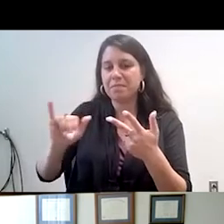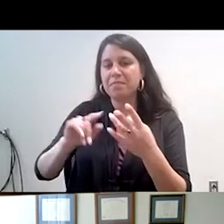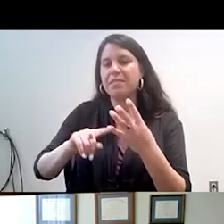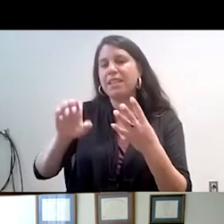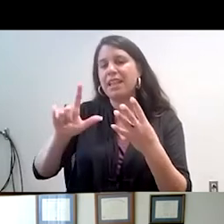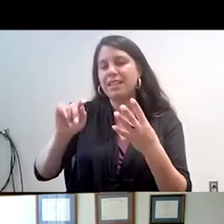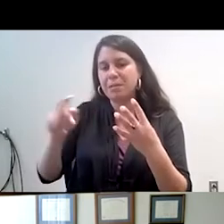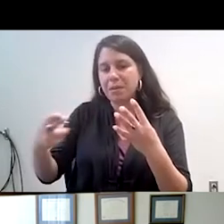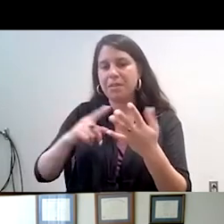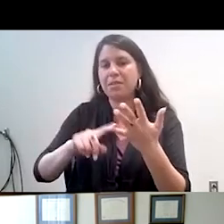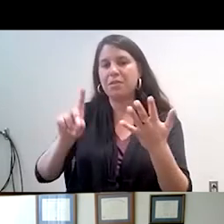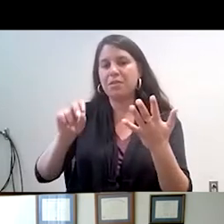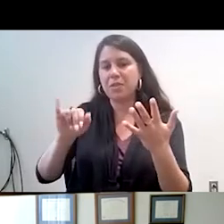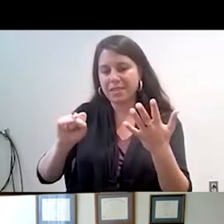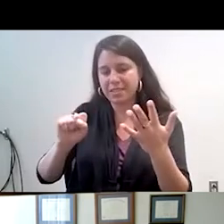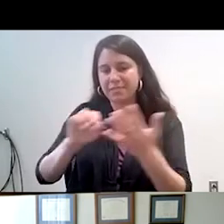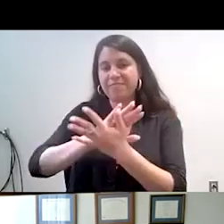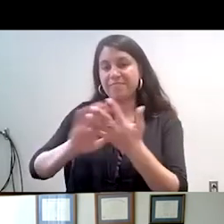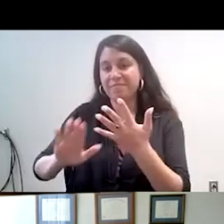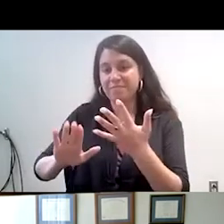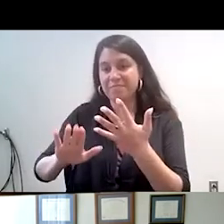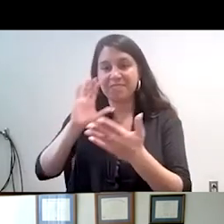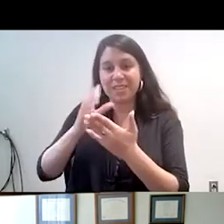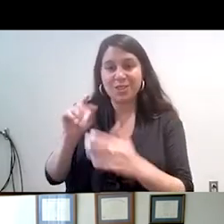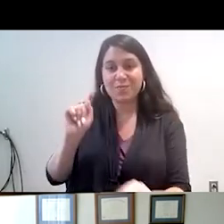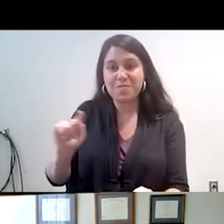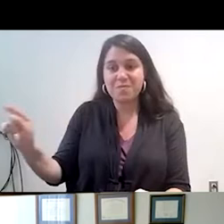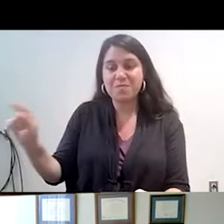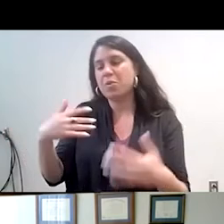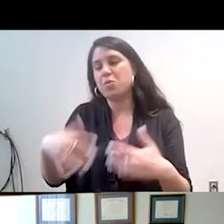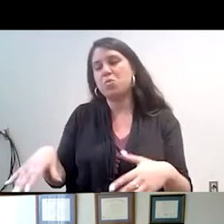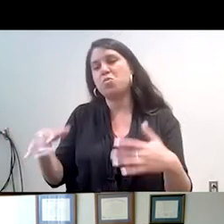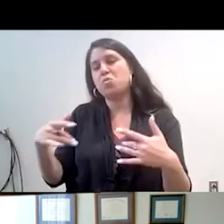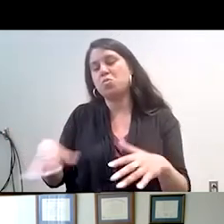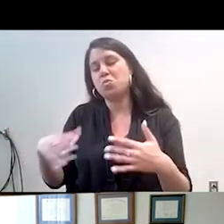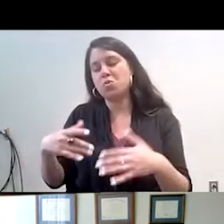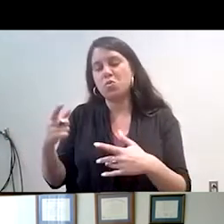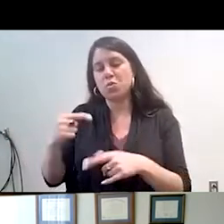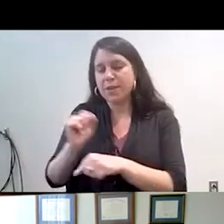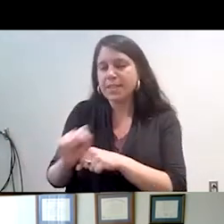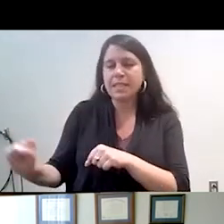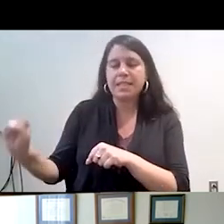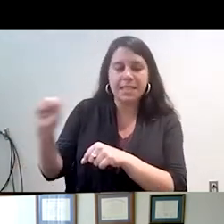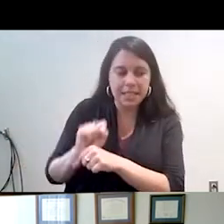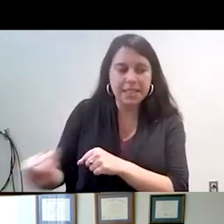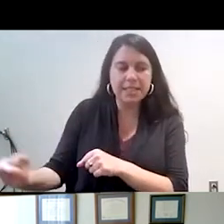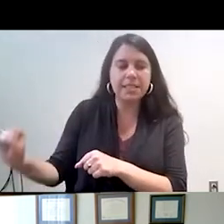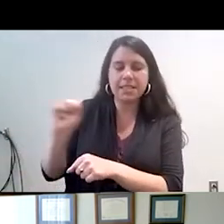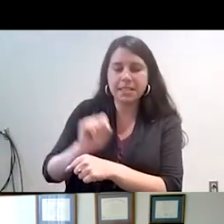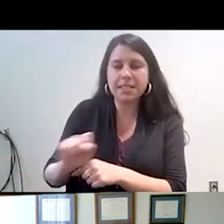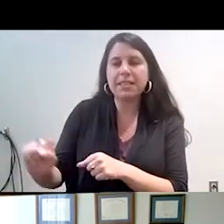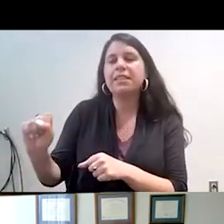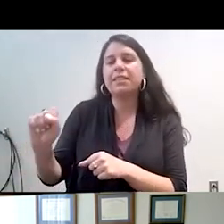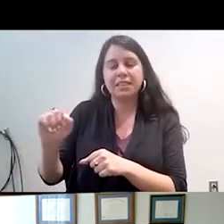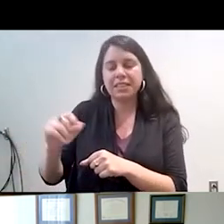Doris Rodomo Johnson, who have been the giants on whose shoulders